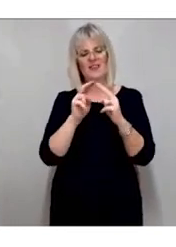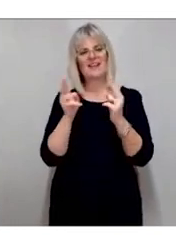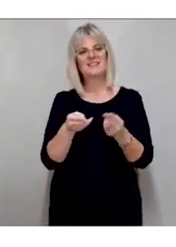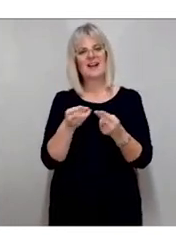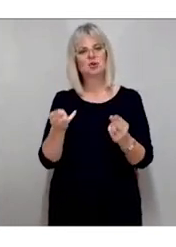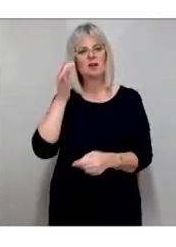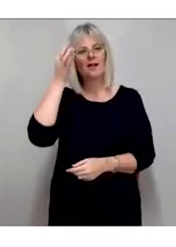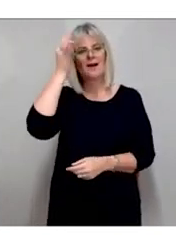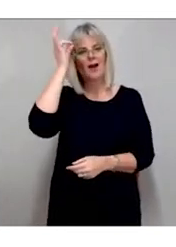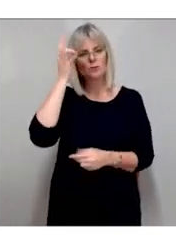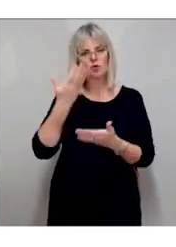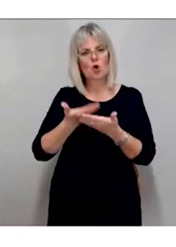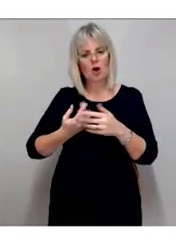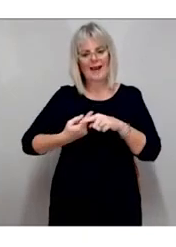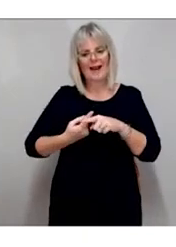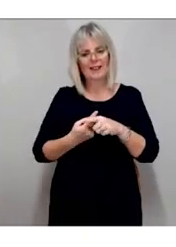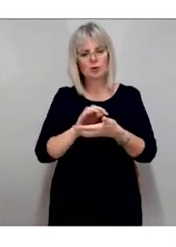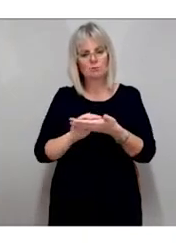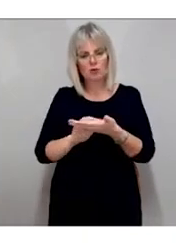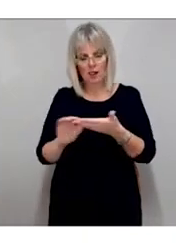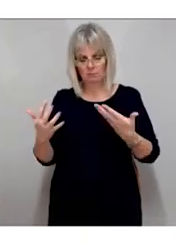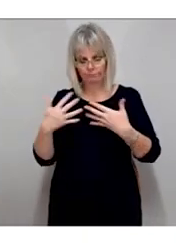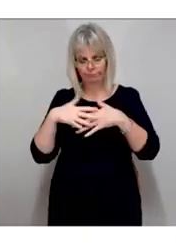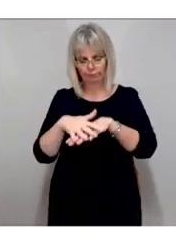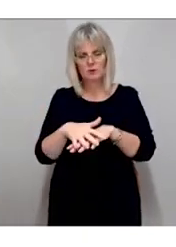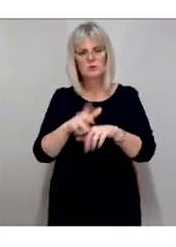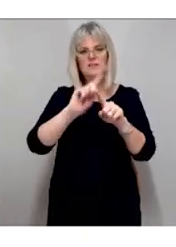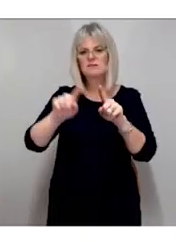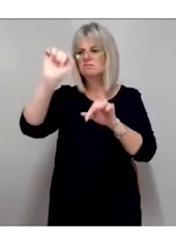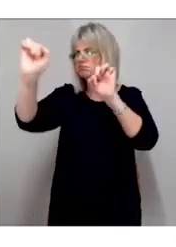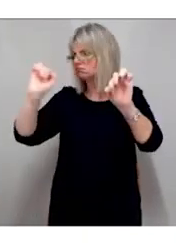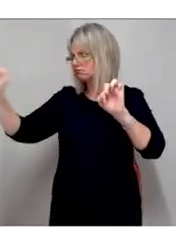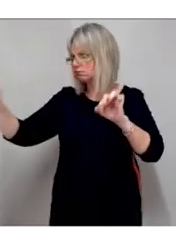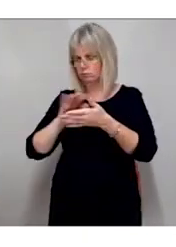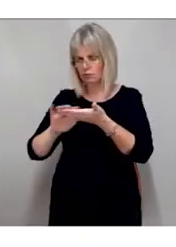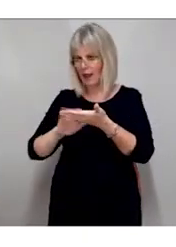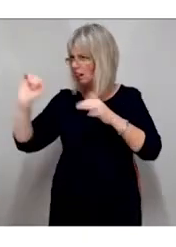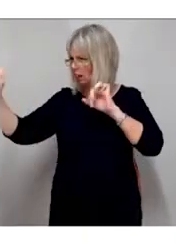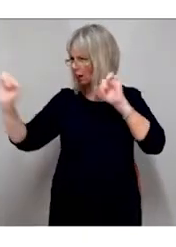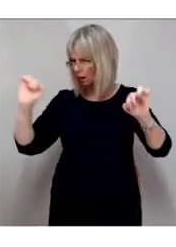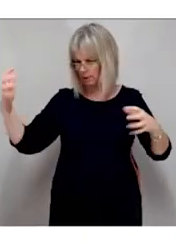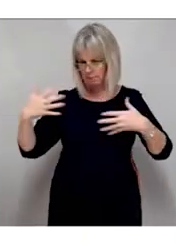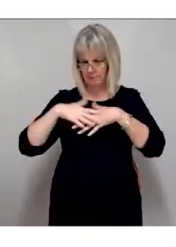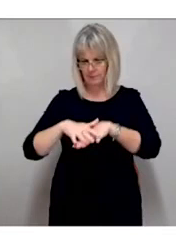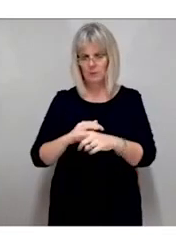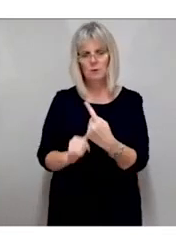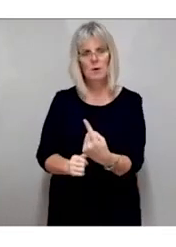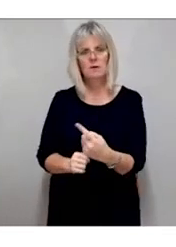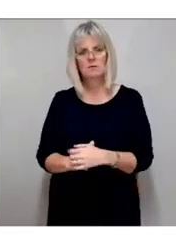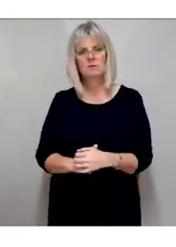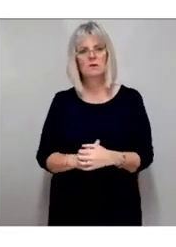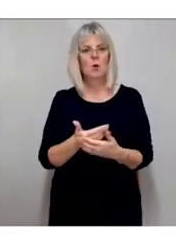several existing Braille codes into one unified code. This includes the literary code, mathematics,